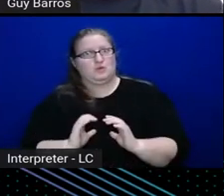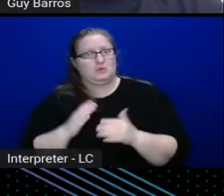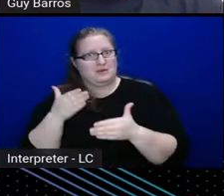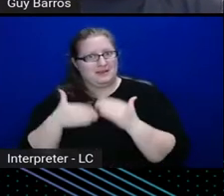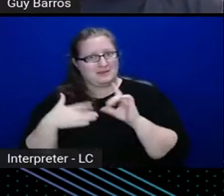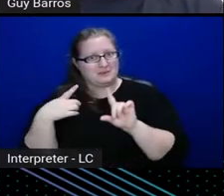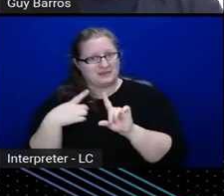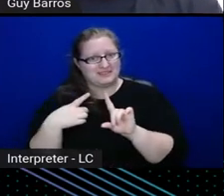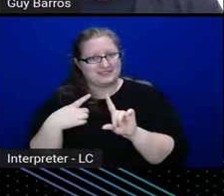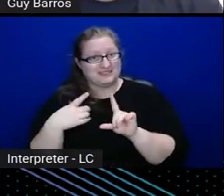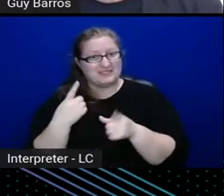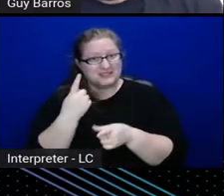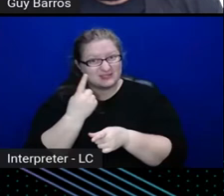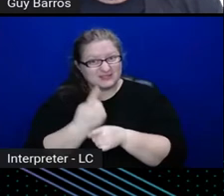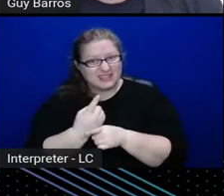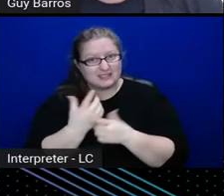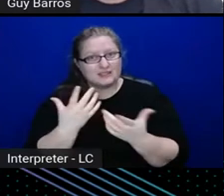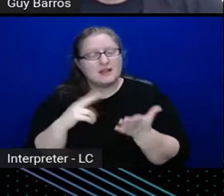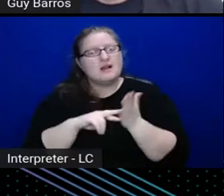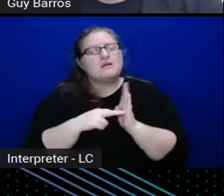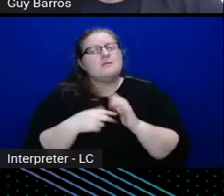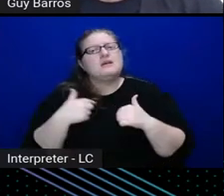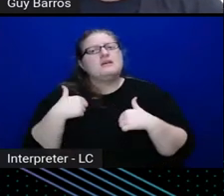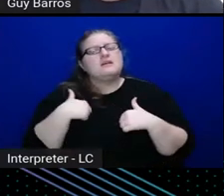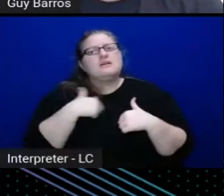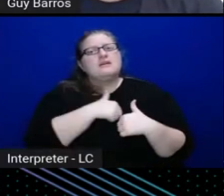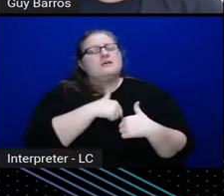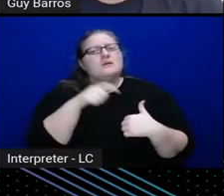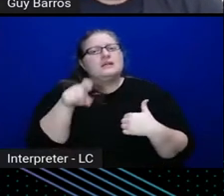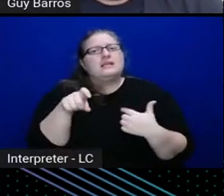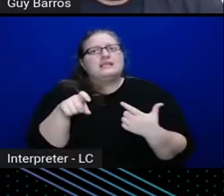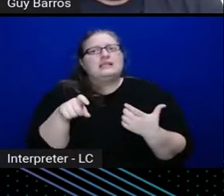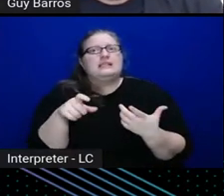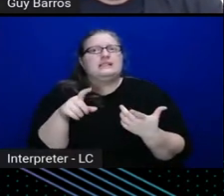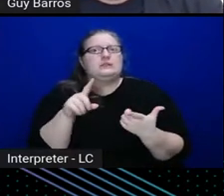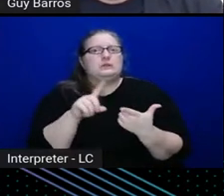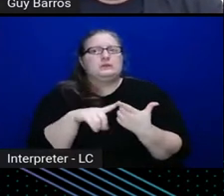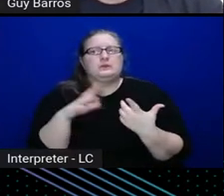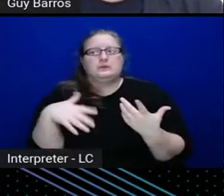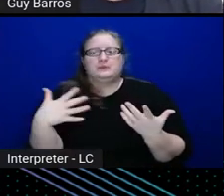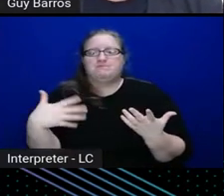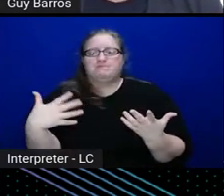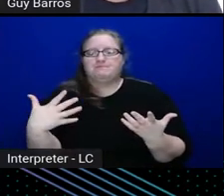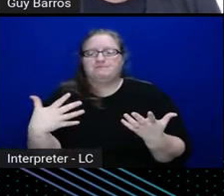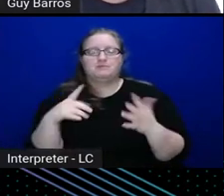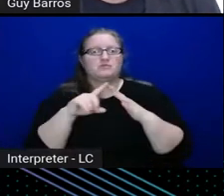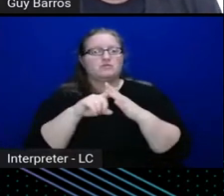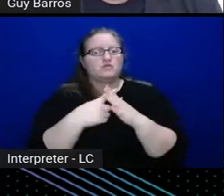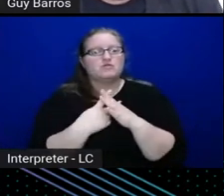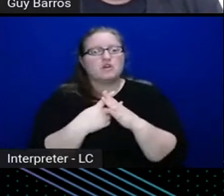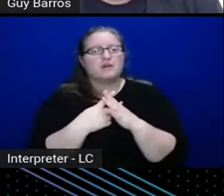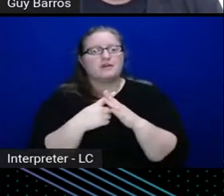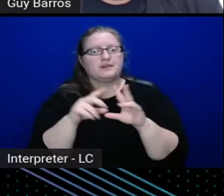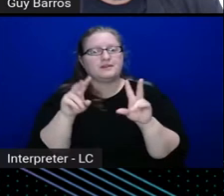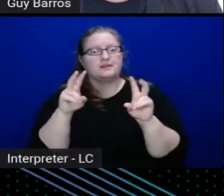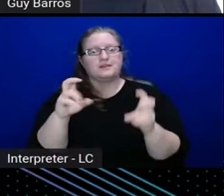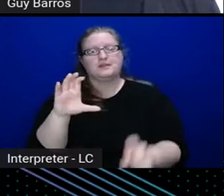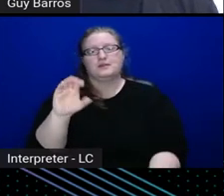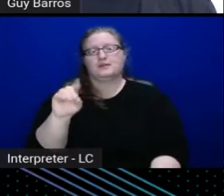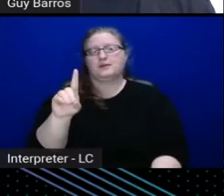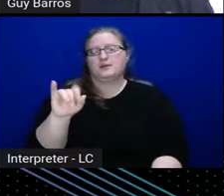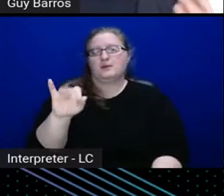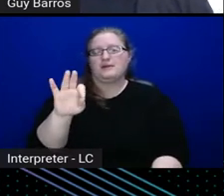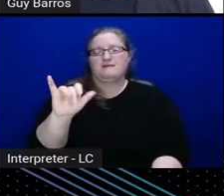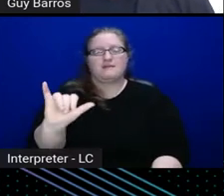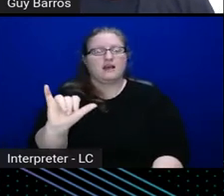so what do we need, then, to start codifying this? Well, we need